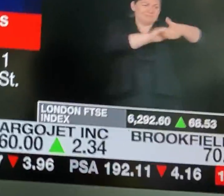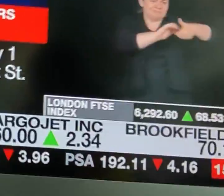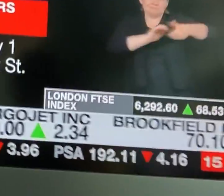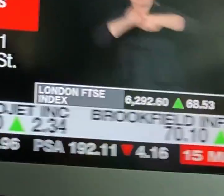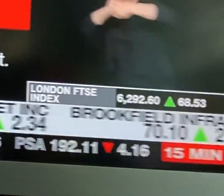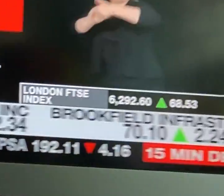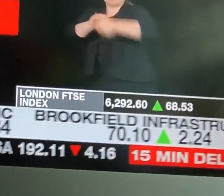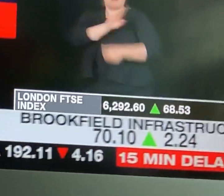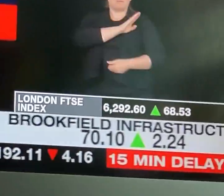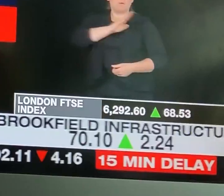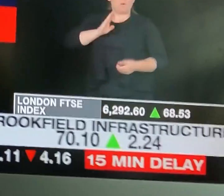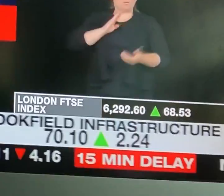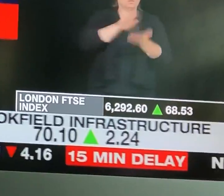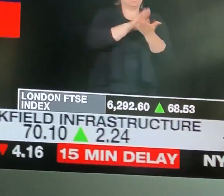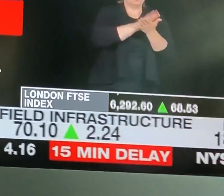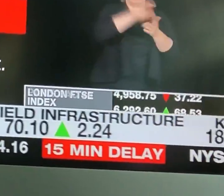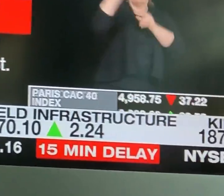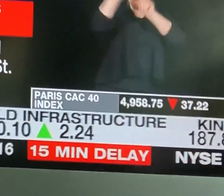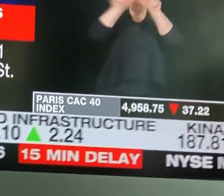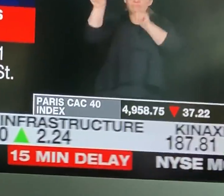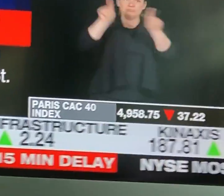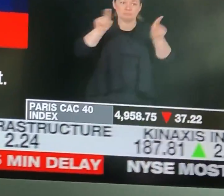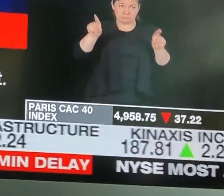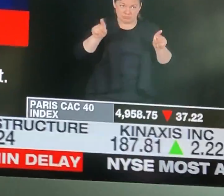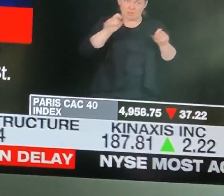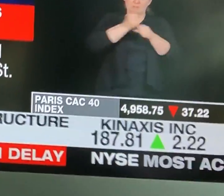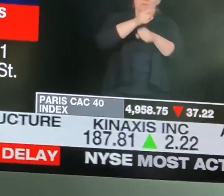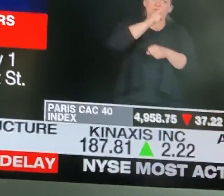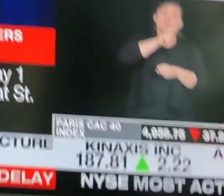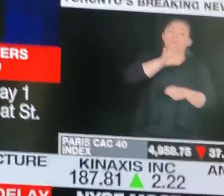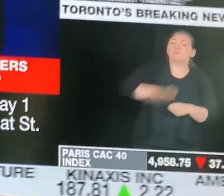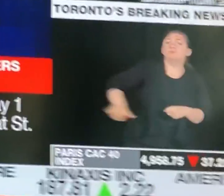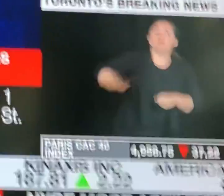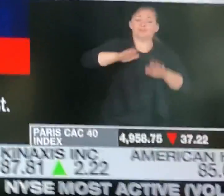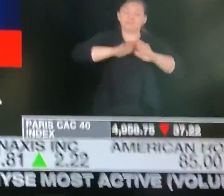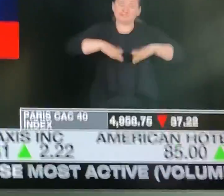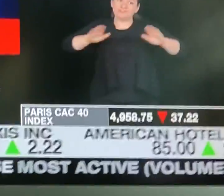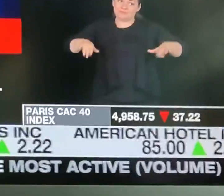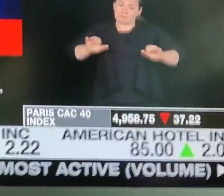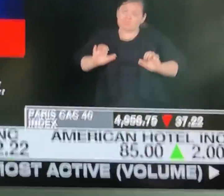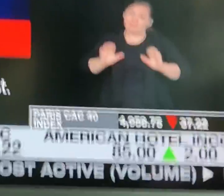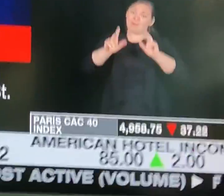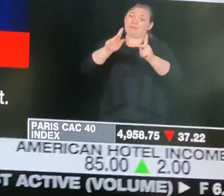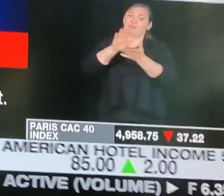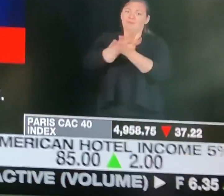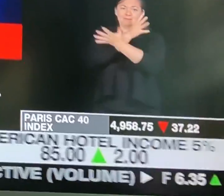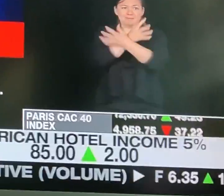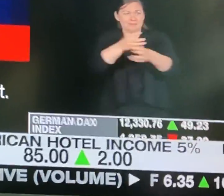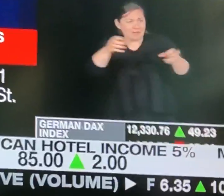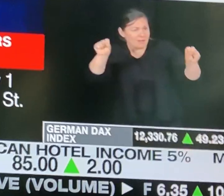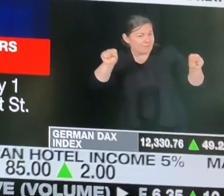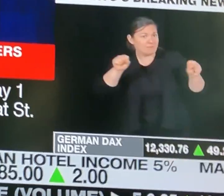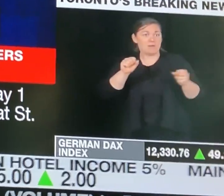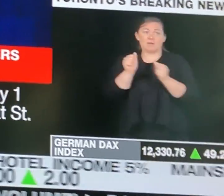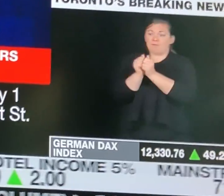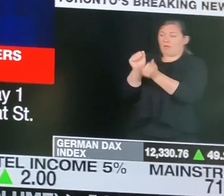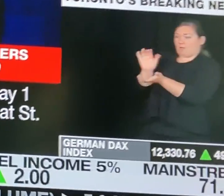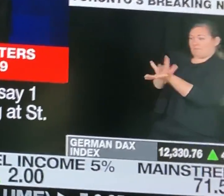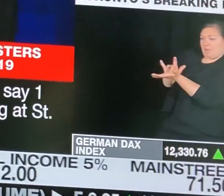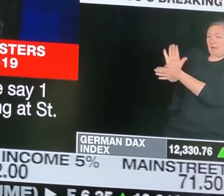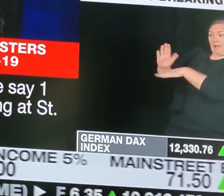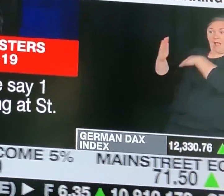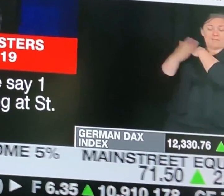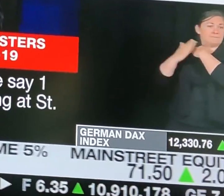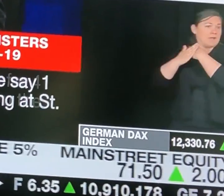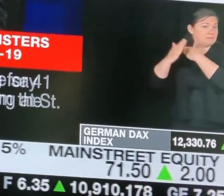cap of 15 students and students attending on alternate days or weeks. Mr. Lecce will get into the